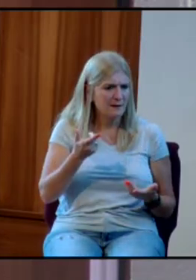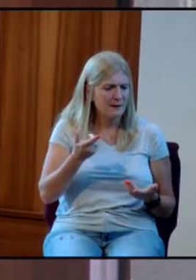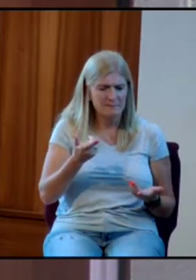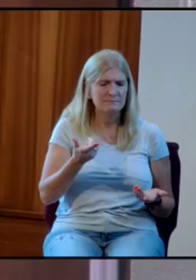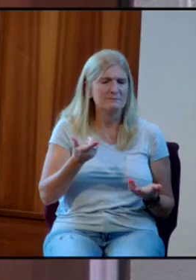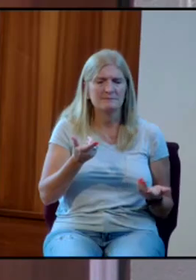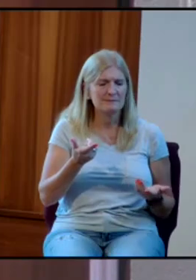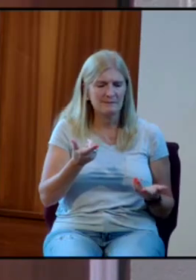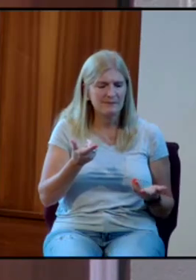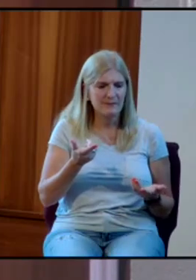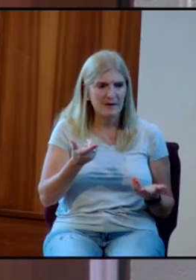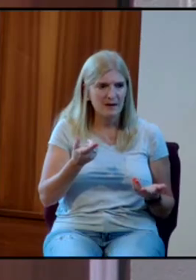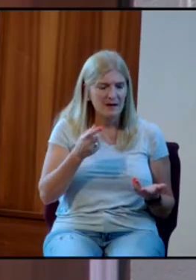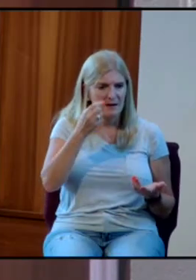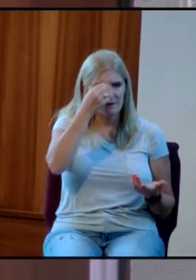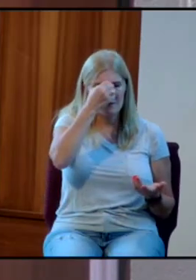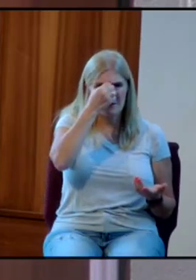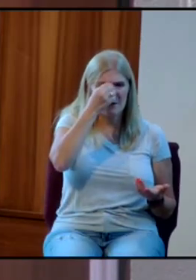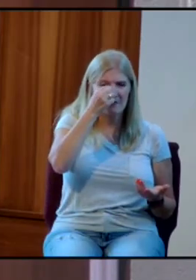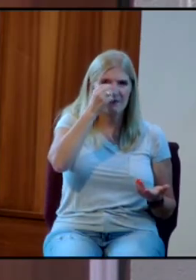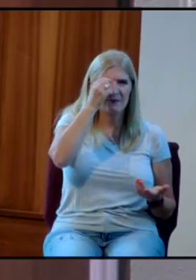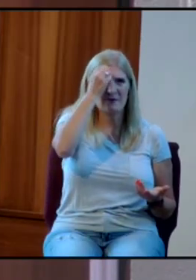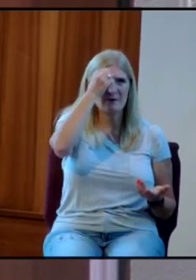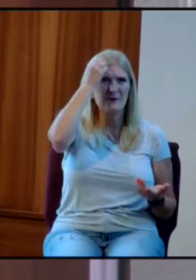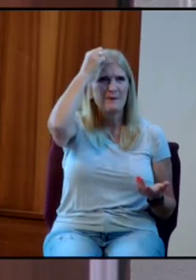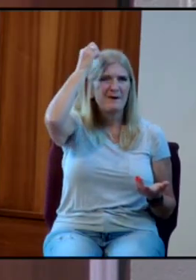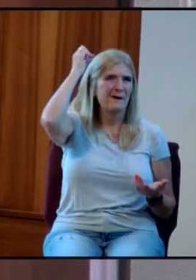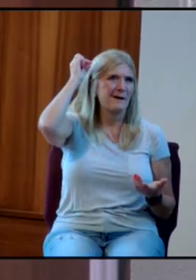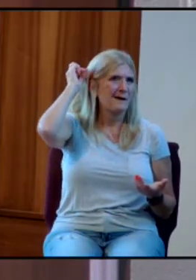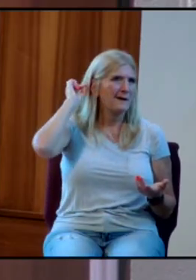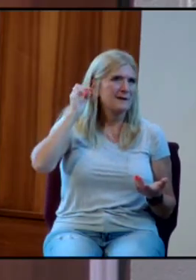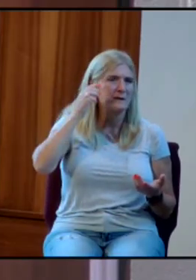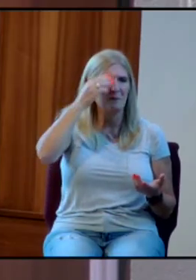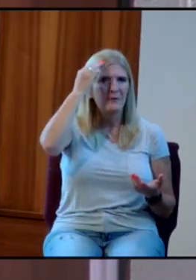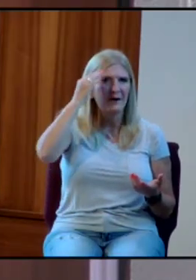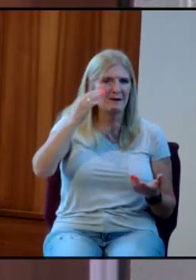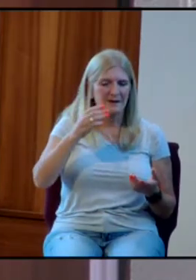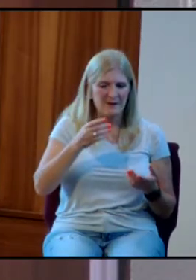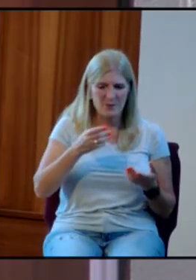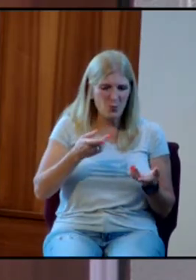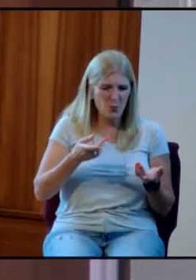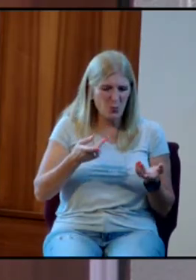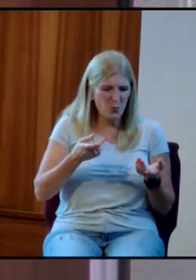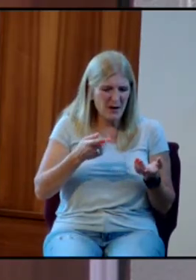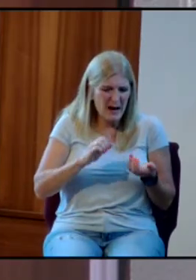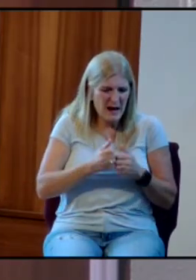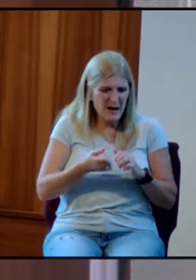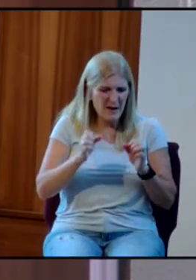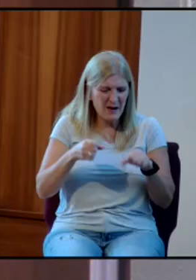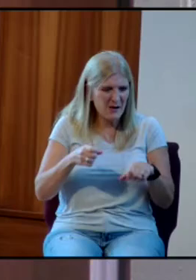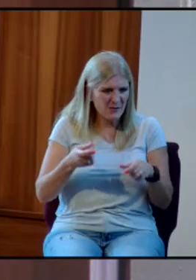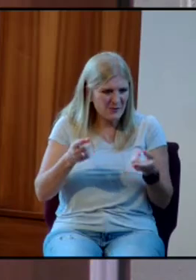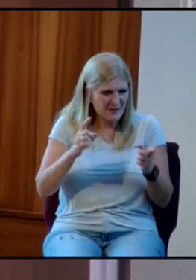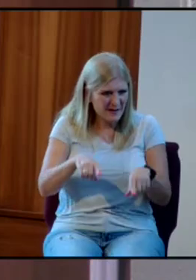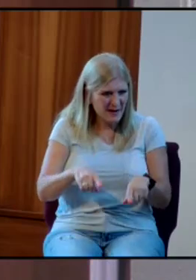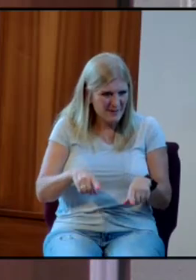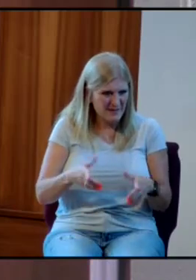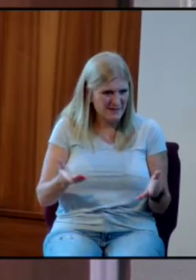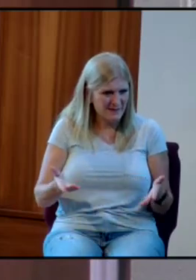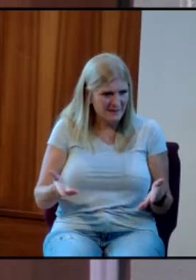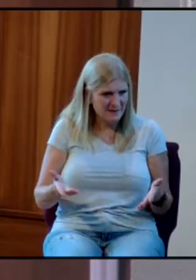and a nerve that goes to your brain and is wired into the right places? What are the odds of evolving one?